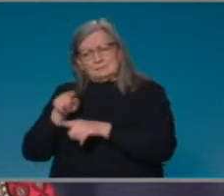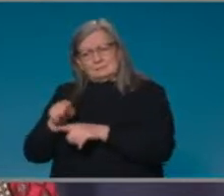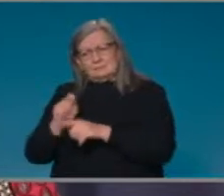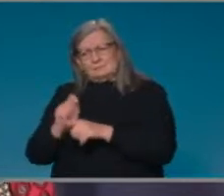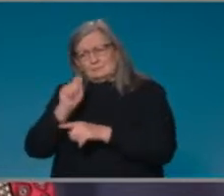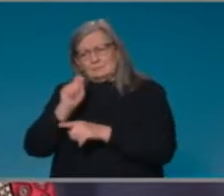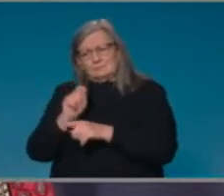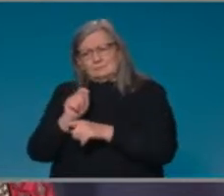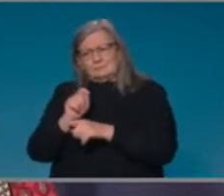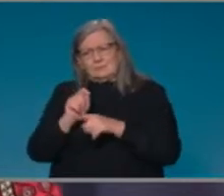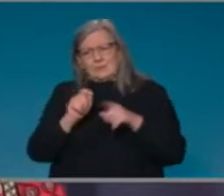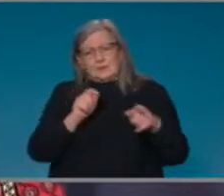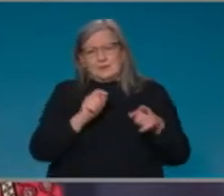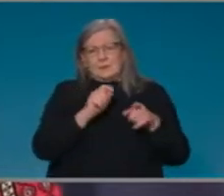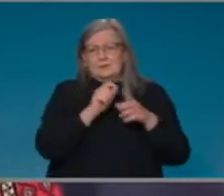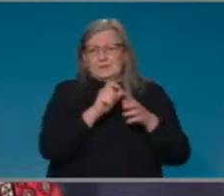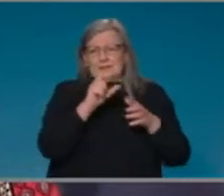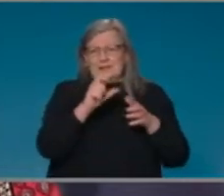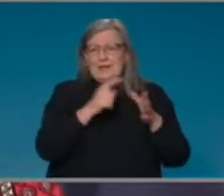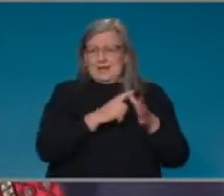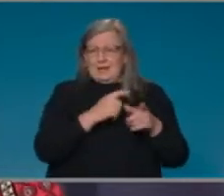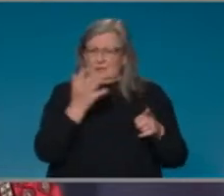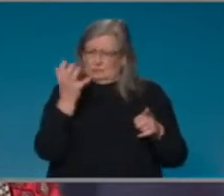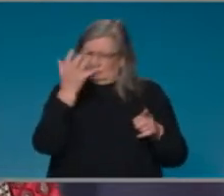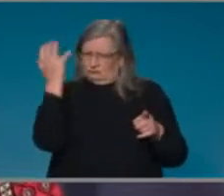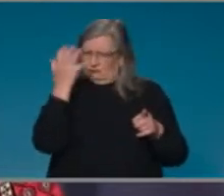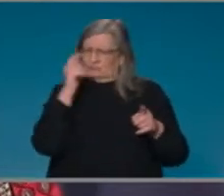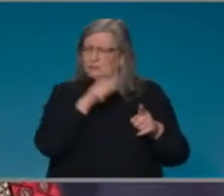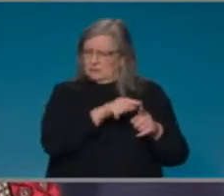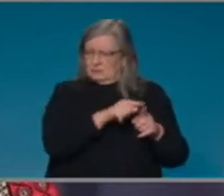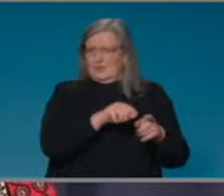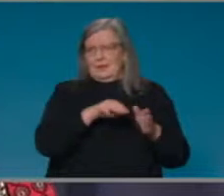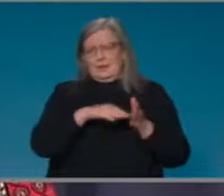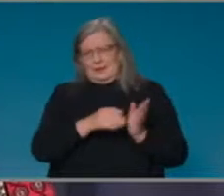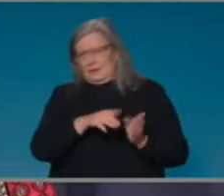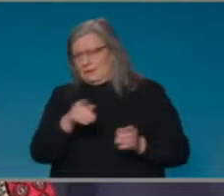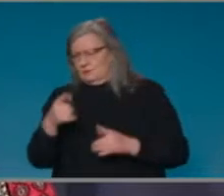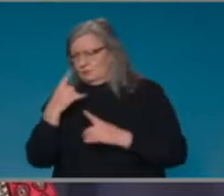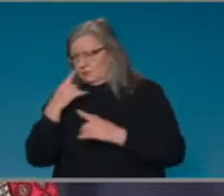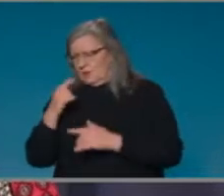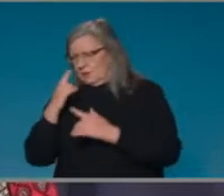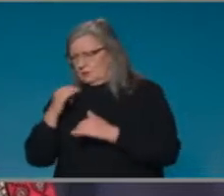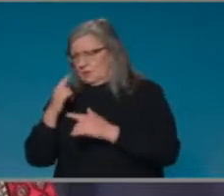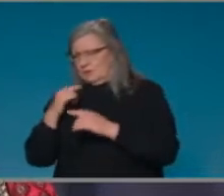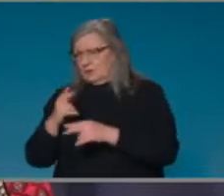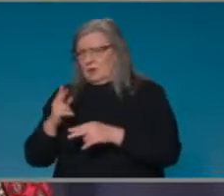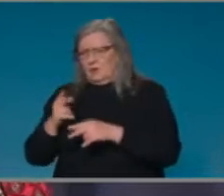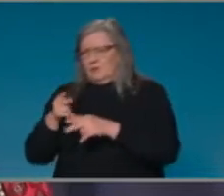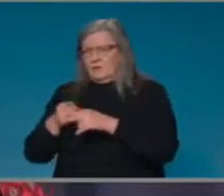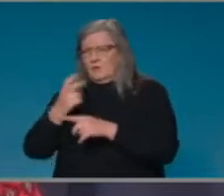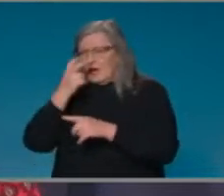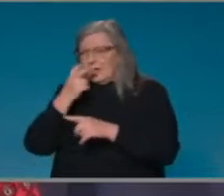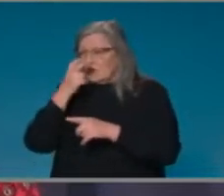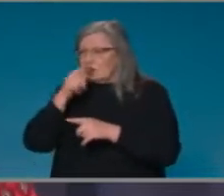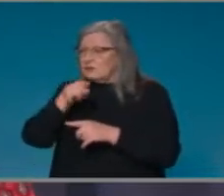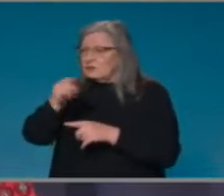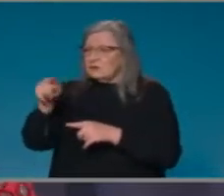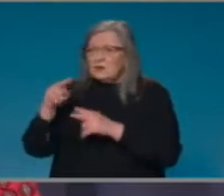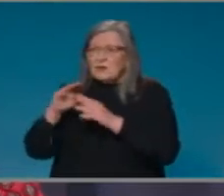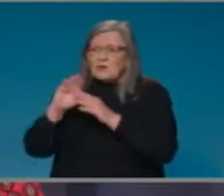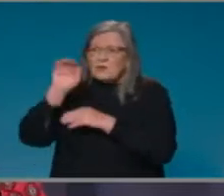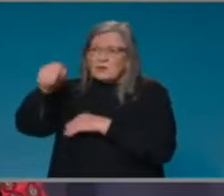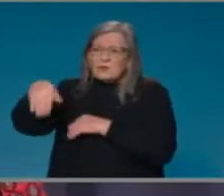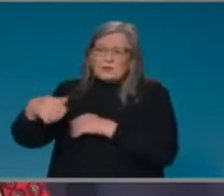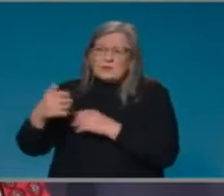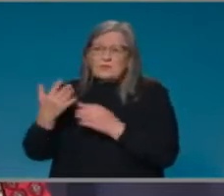Importantly, think one of the things that we're doing, and we're certainly trialling it in aged care at the moment, is it's as much about what do you do when you